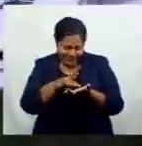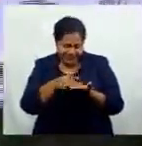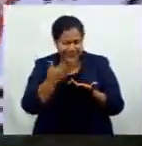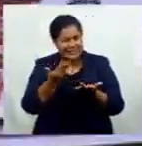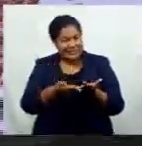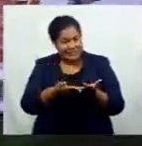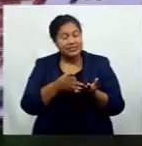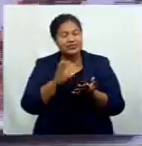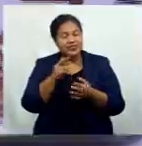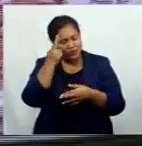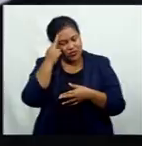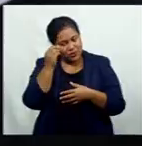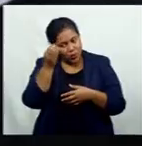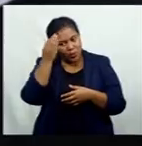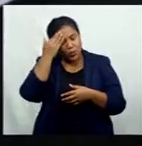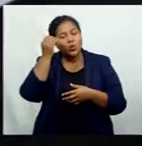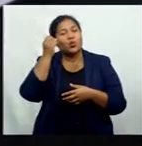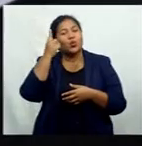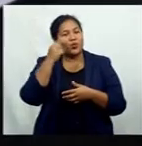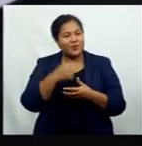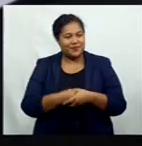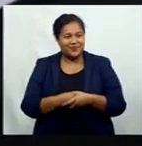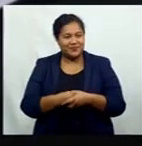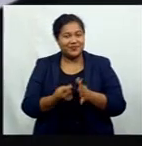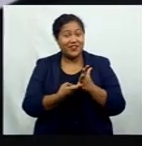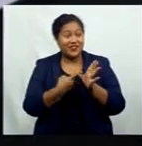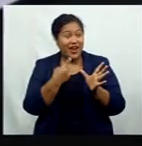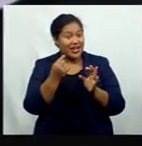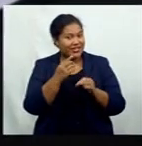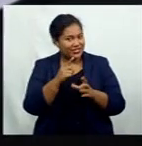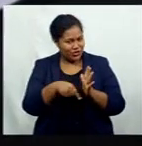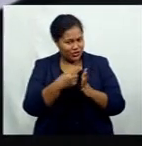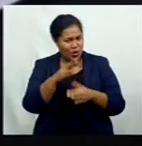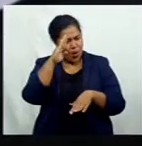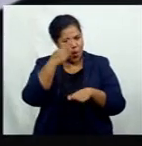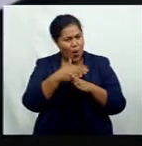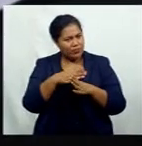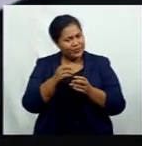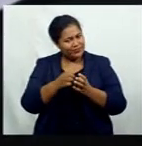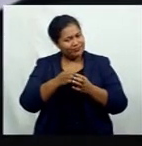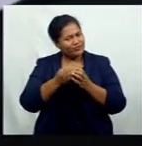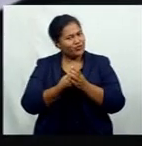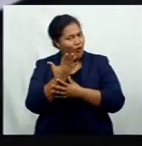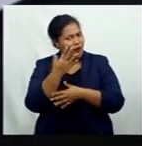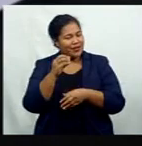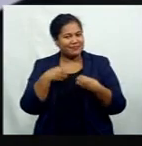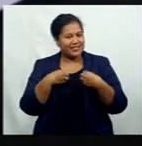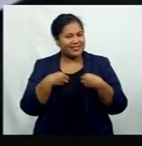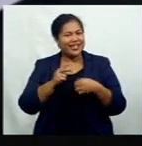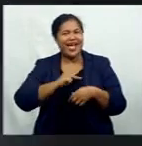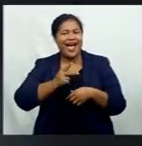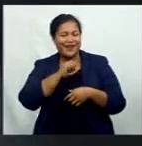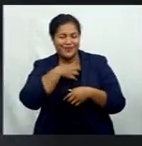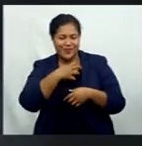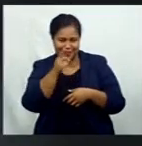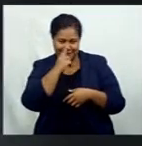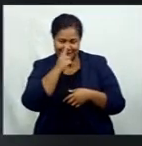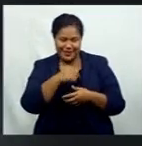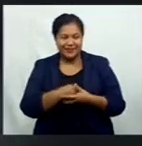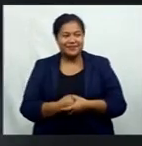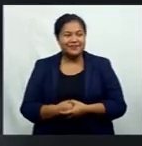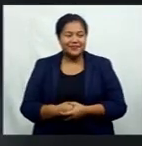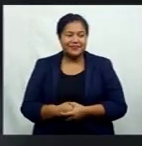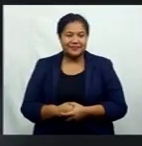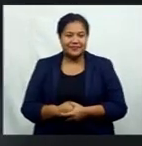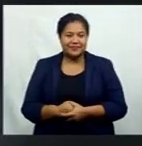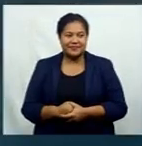for some reason, it just came to me. Raj is also hoping to eventually grow her business and hire more people. Jeshulal,